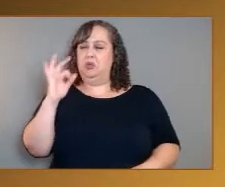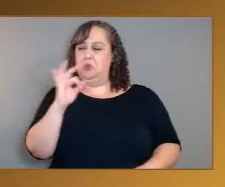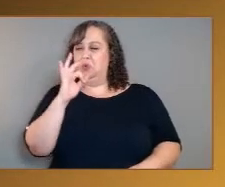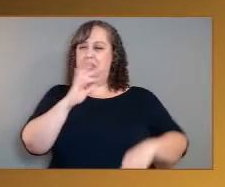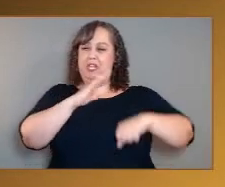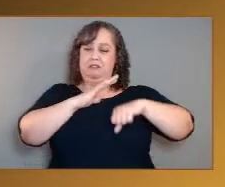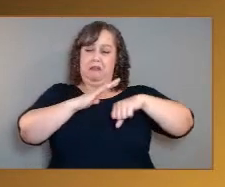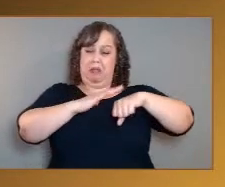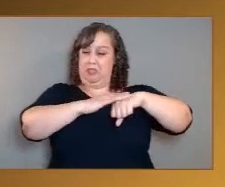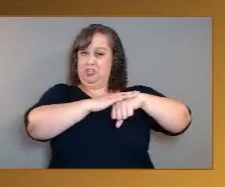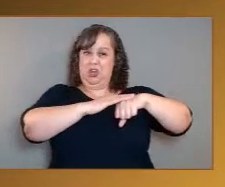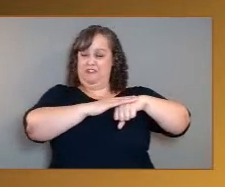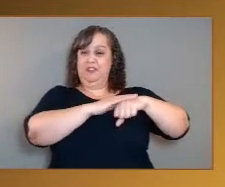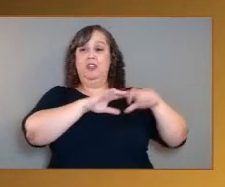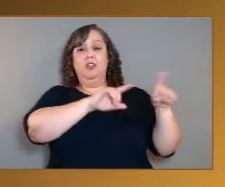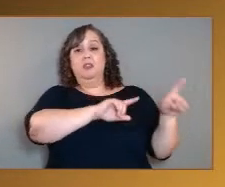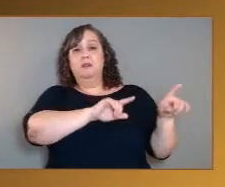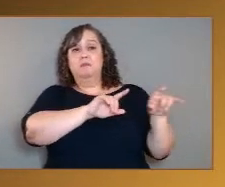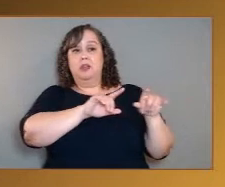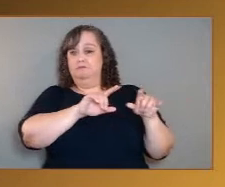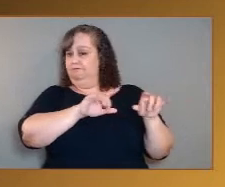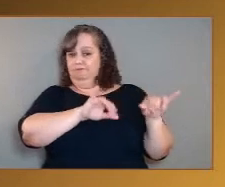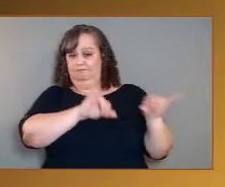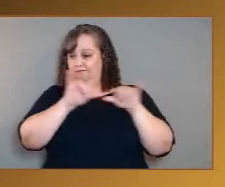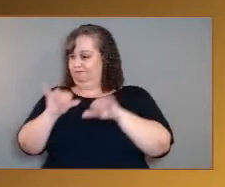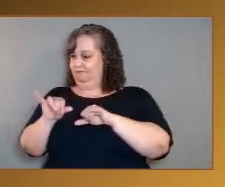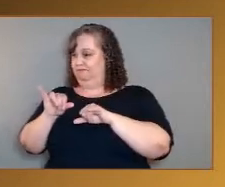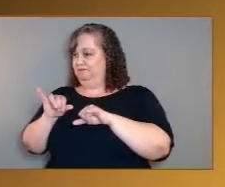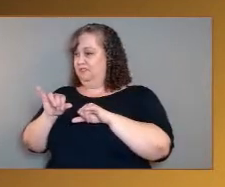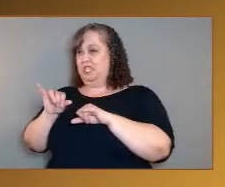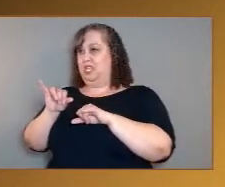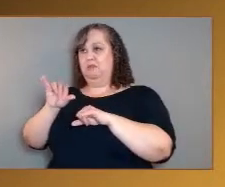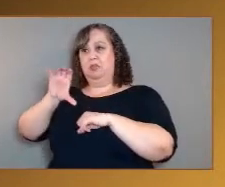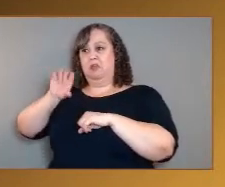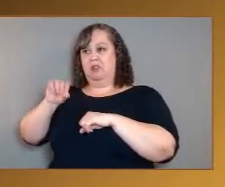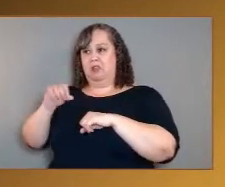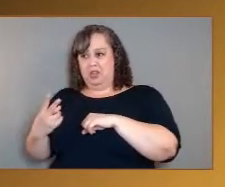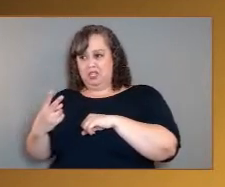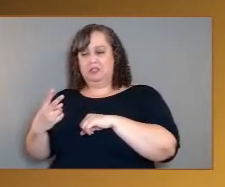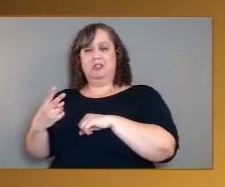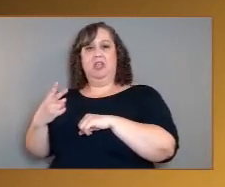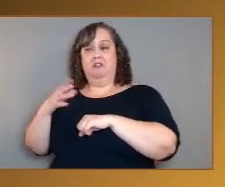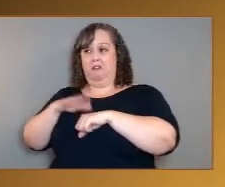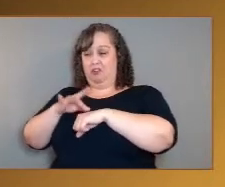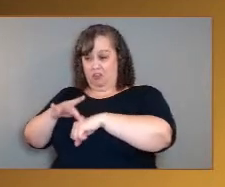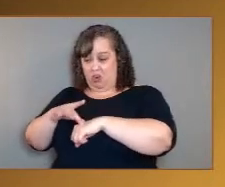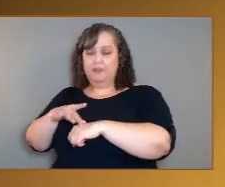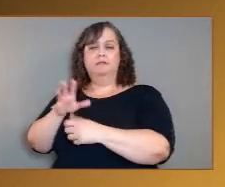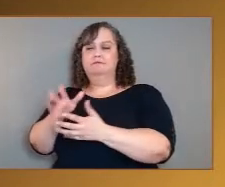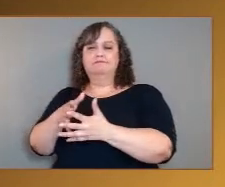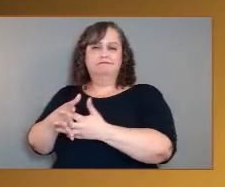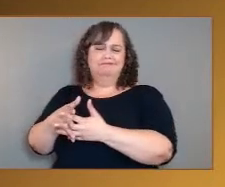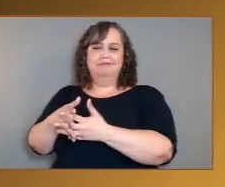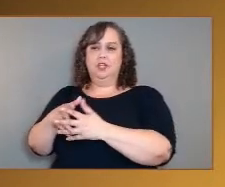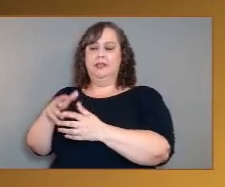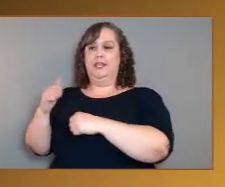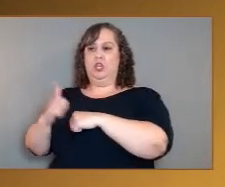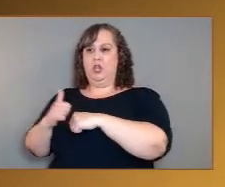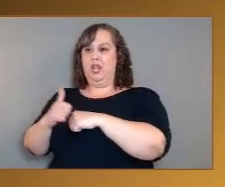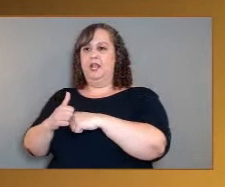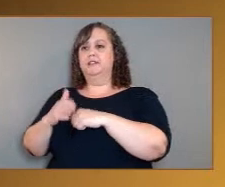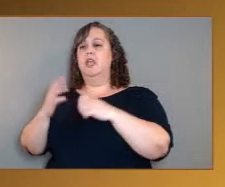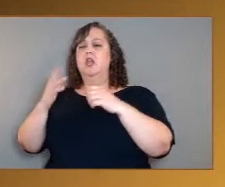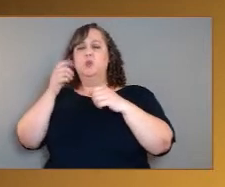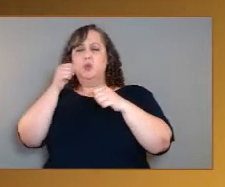same carbon dioxide is locked up in the rock record. And by studying like processes of subduction where the crust